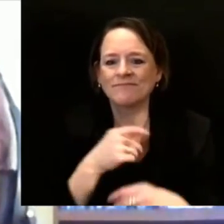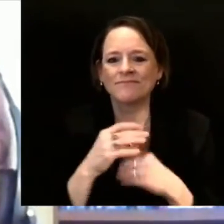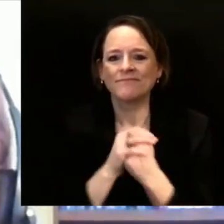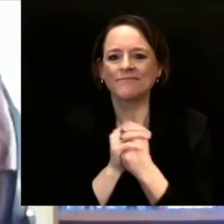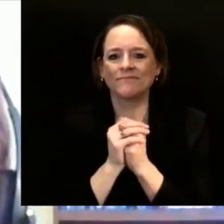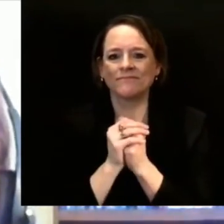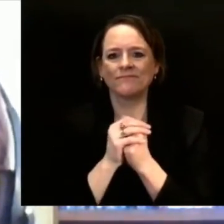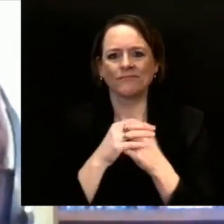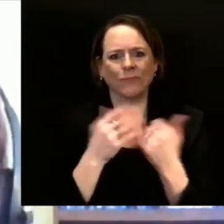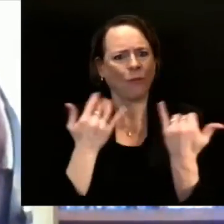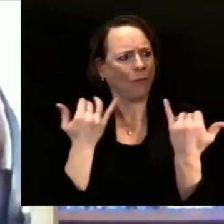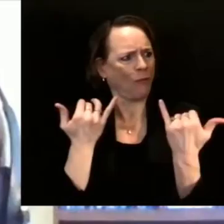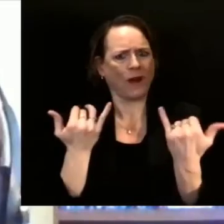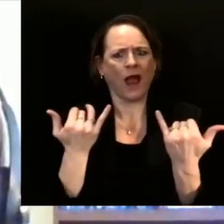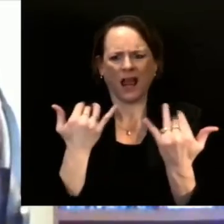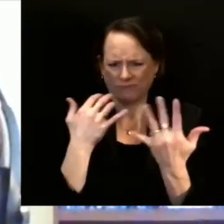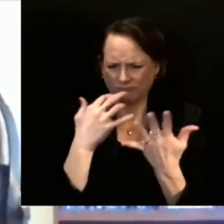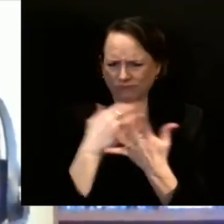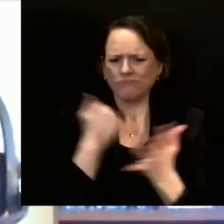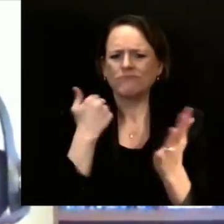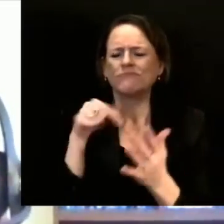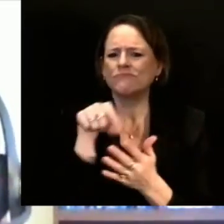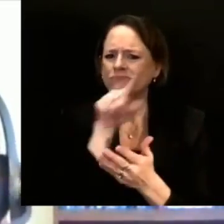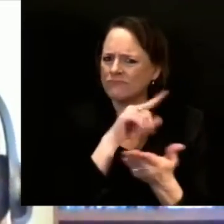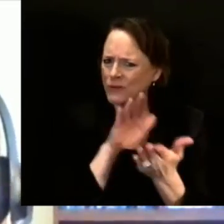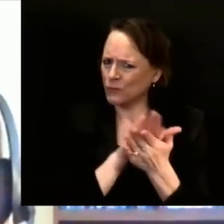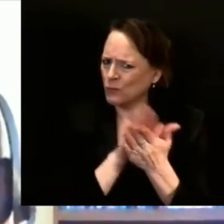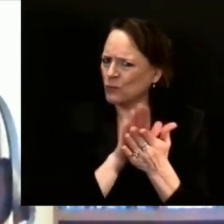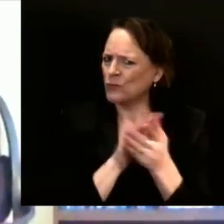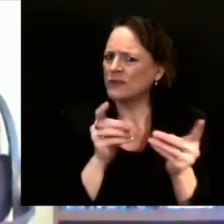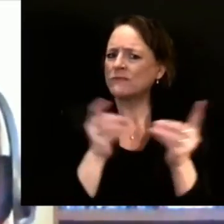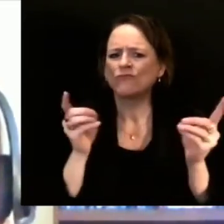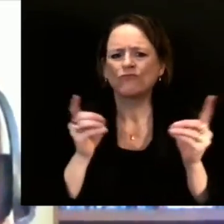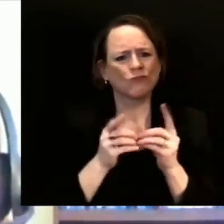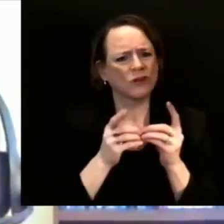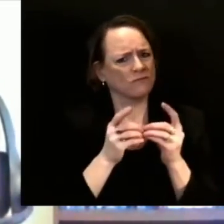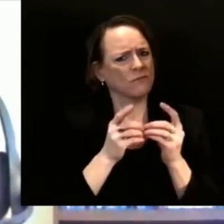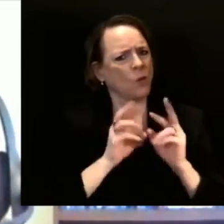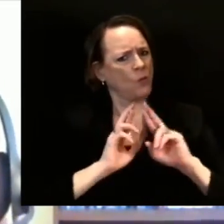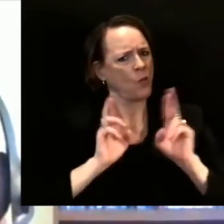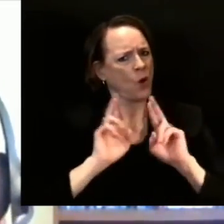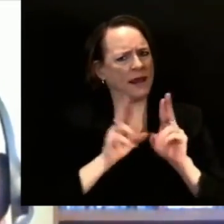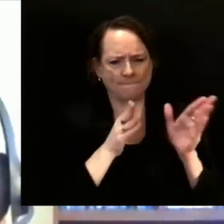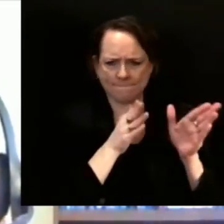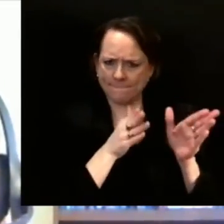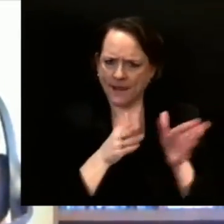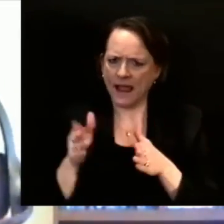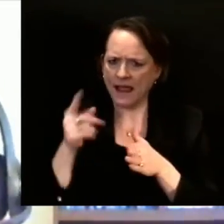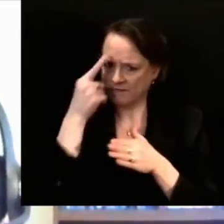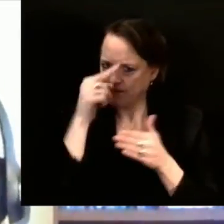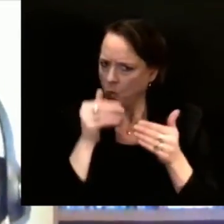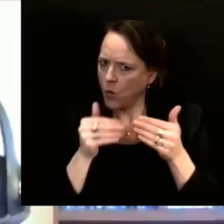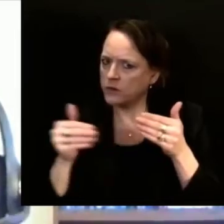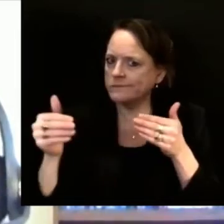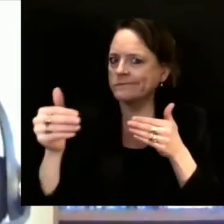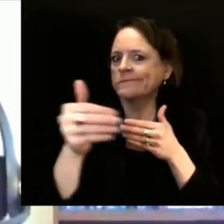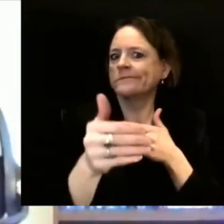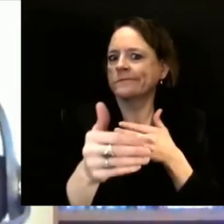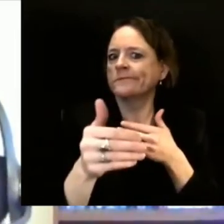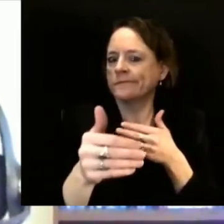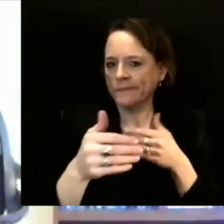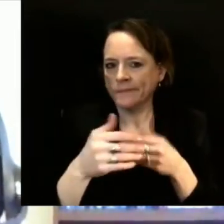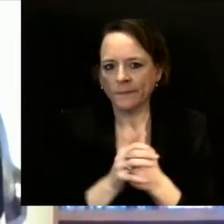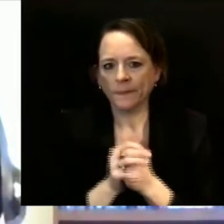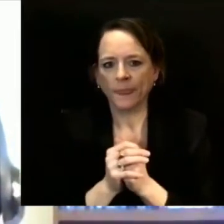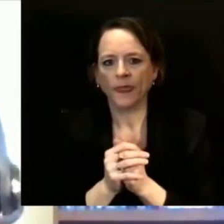those vaccines. And again, if a school district wants to do their own vaccination with their own staff, they can apply